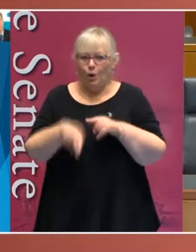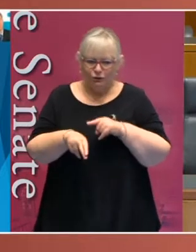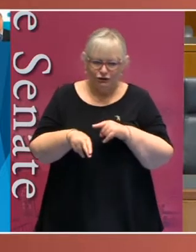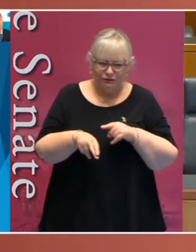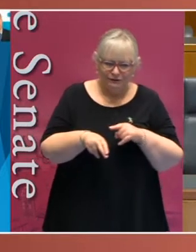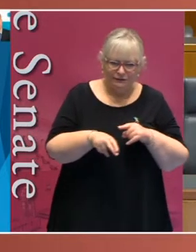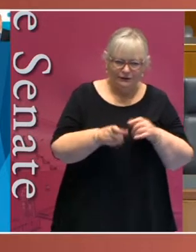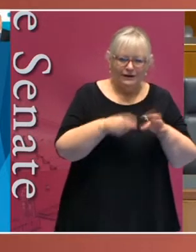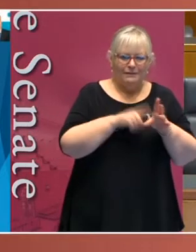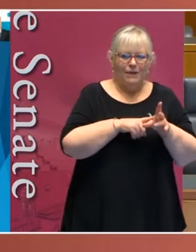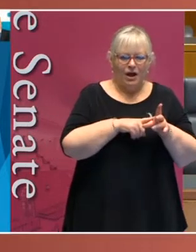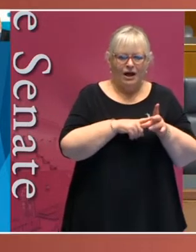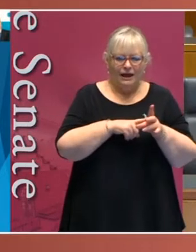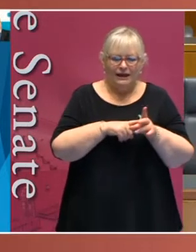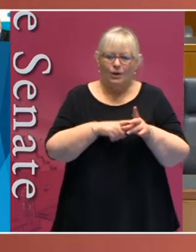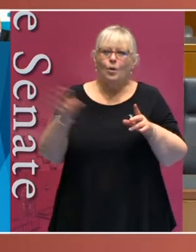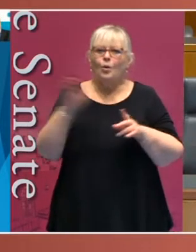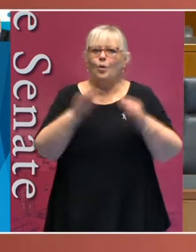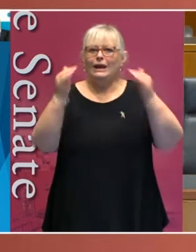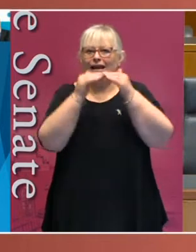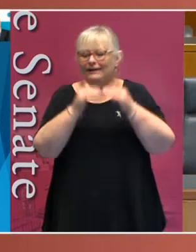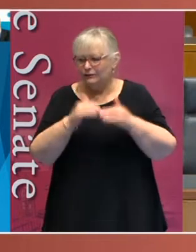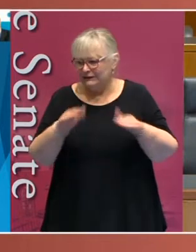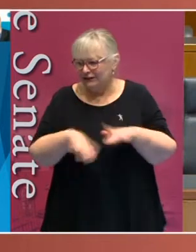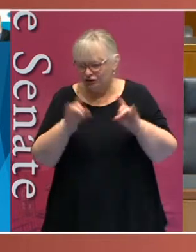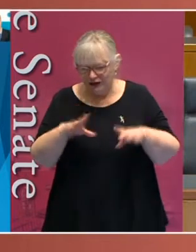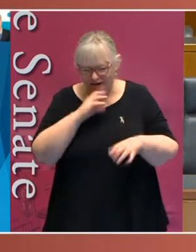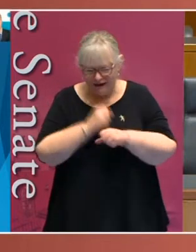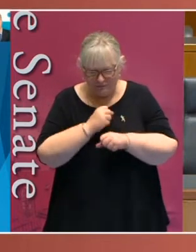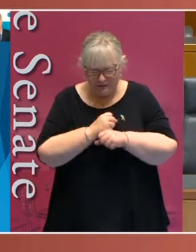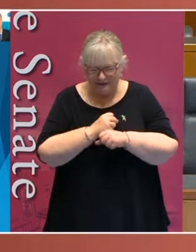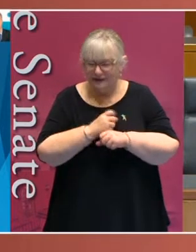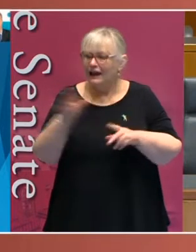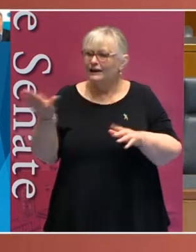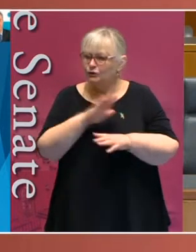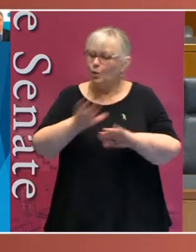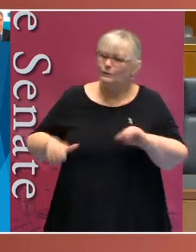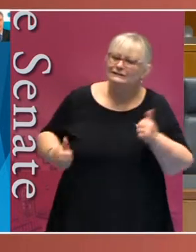all levels of Australian government and supported by the highest levels of government.